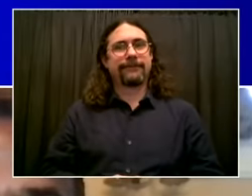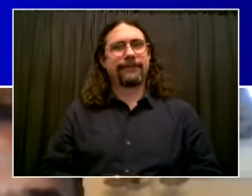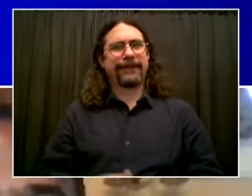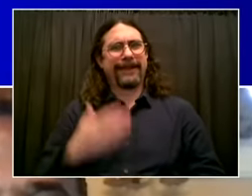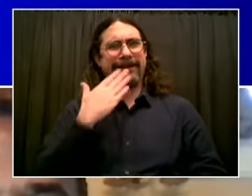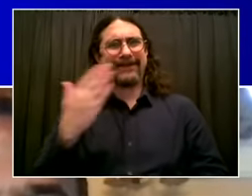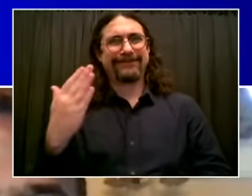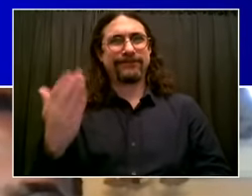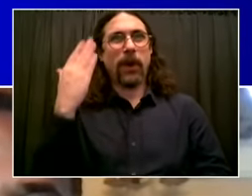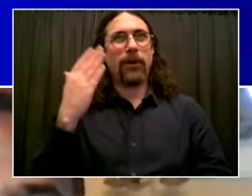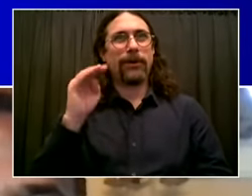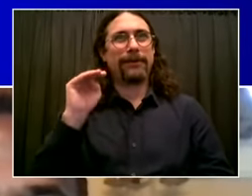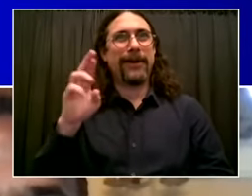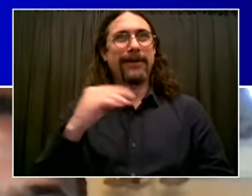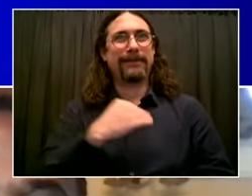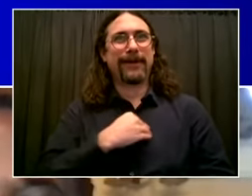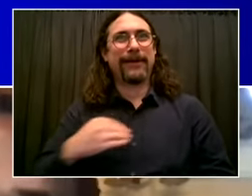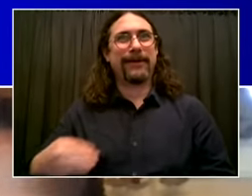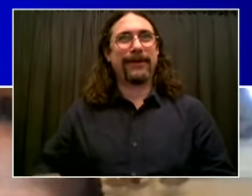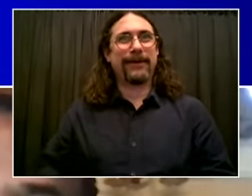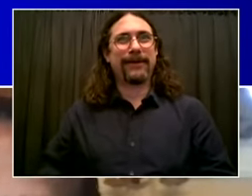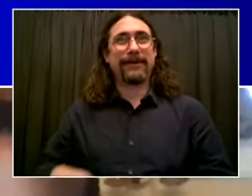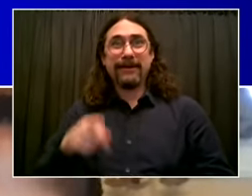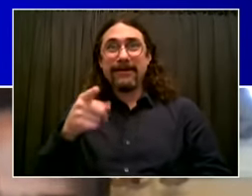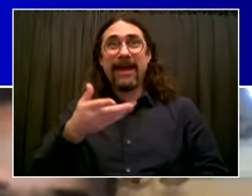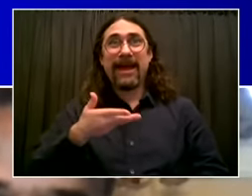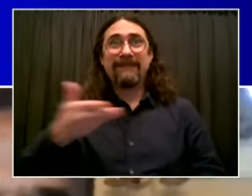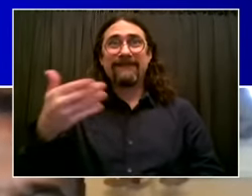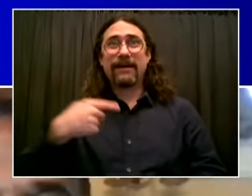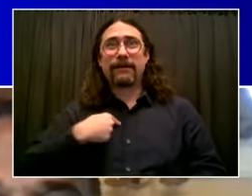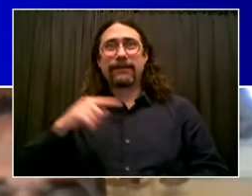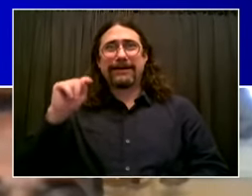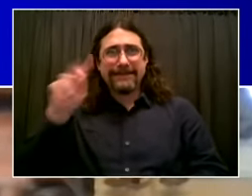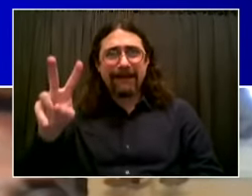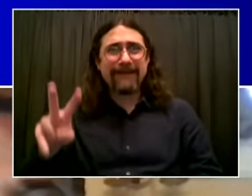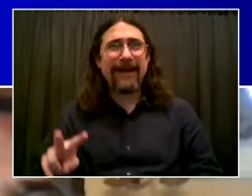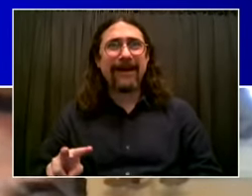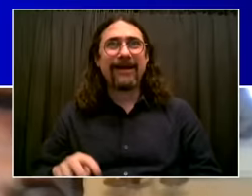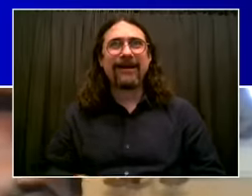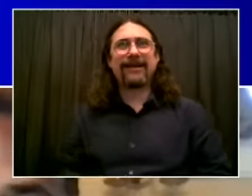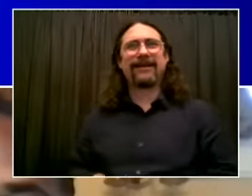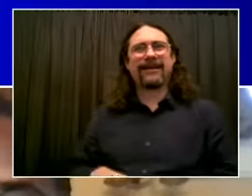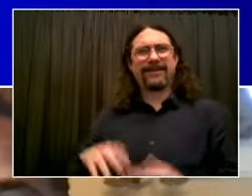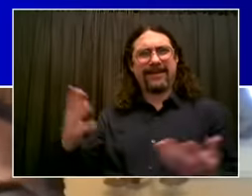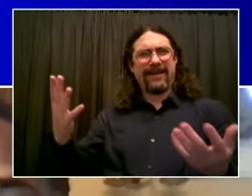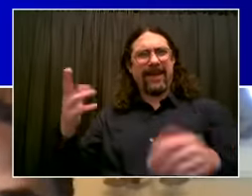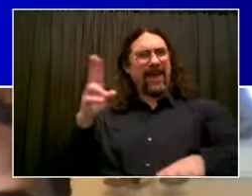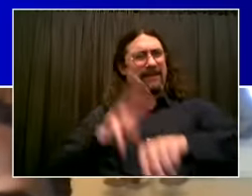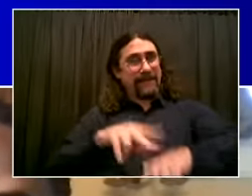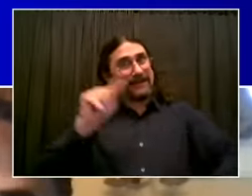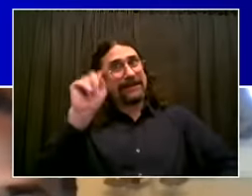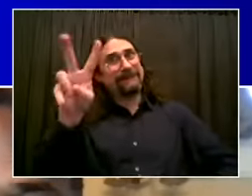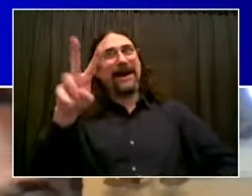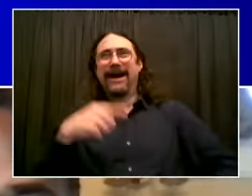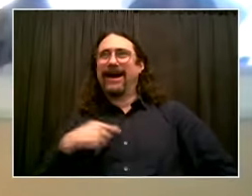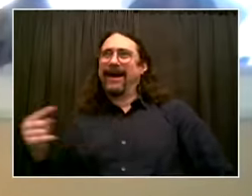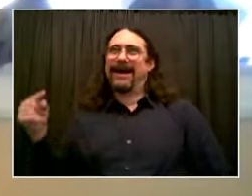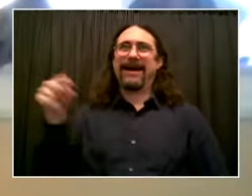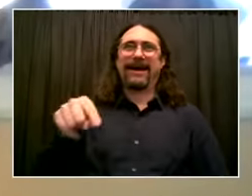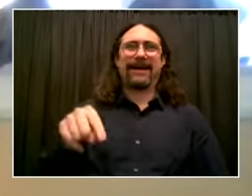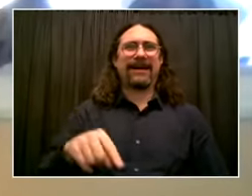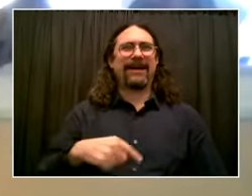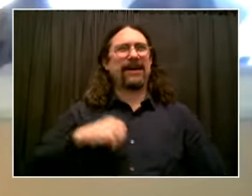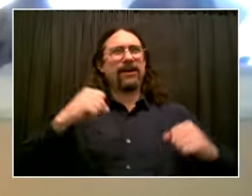You do represent me in Brooklyn. That's true. That's right. That's right. I'm proud to be both the mayor's senator and the senator's senator. I